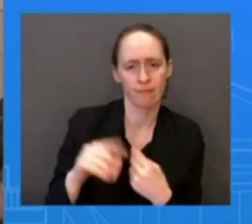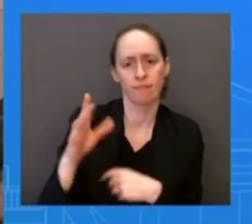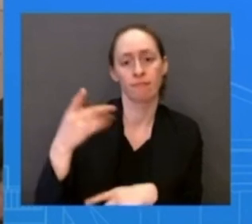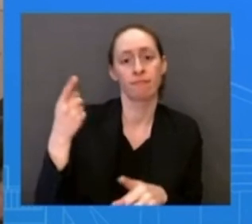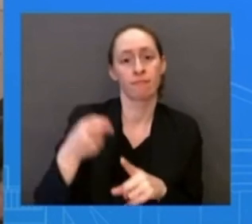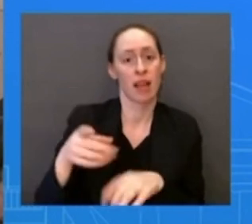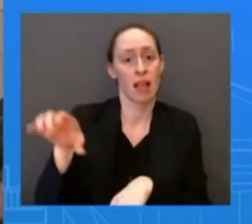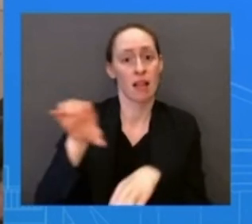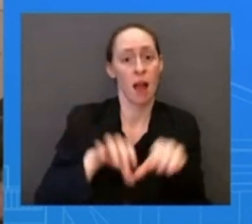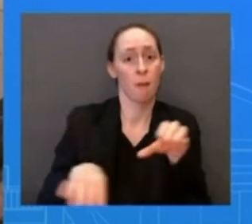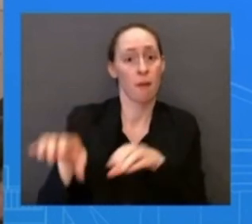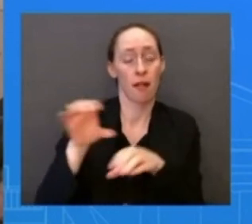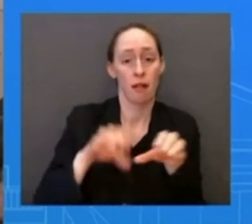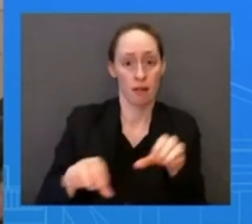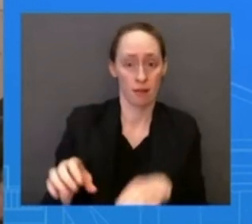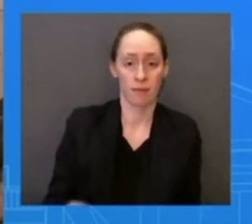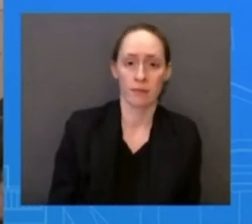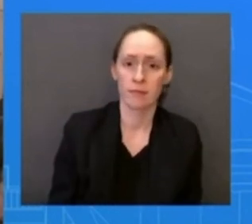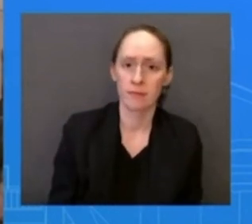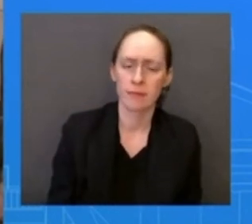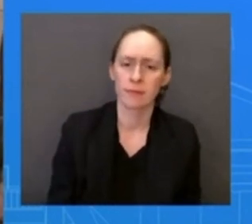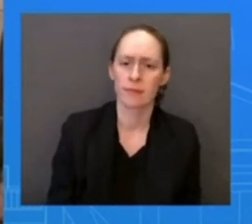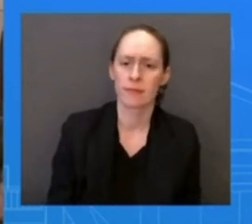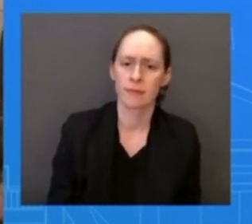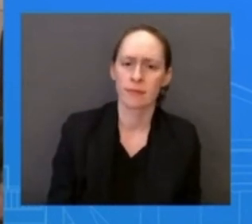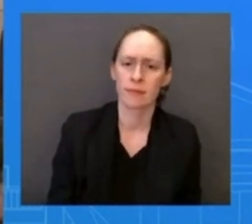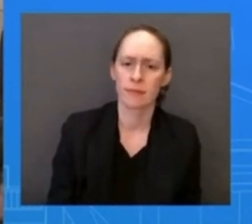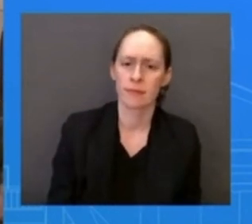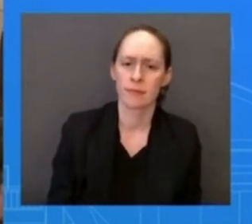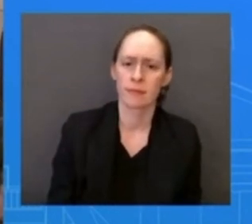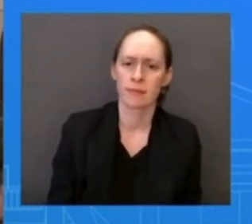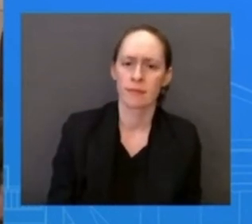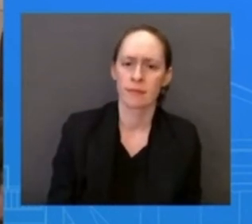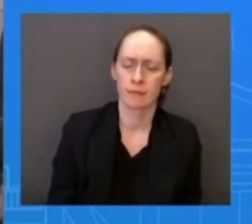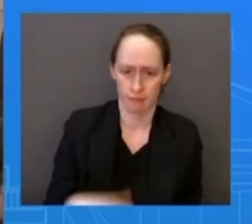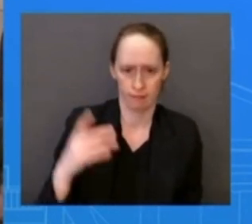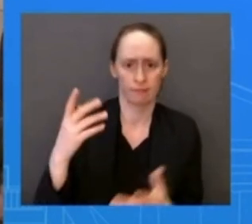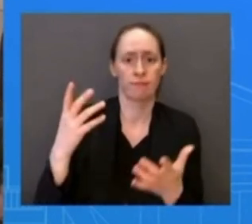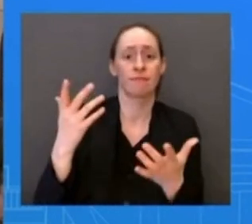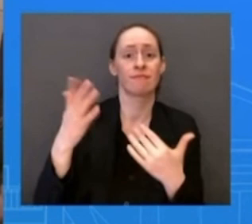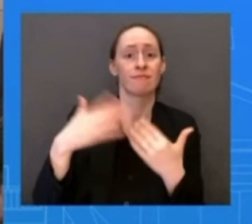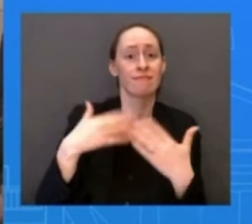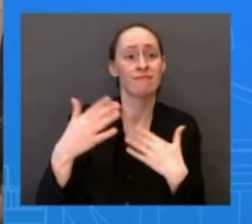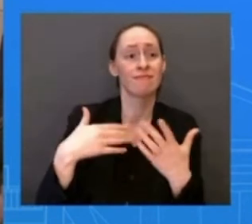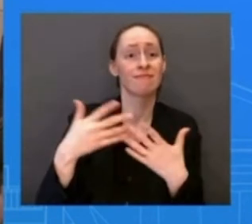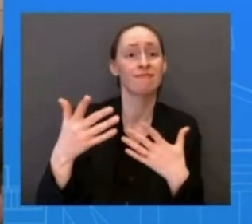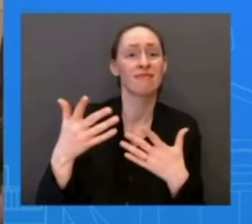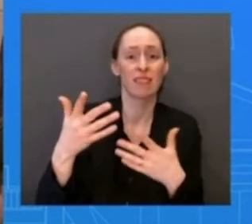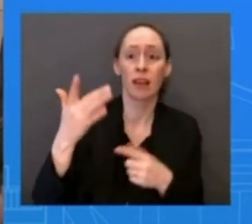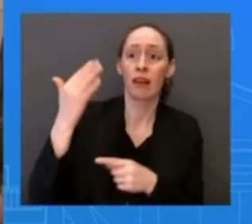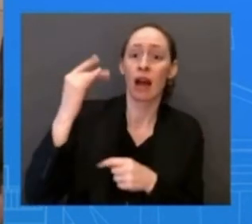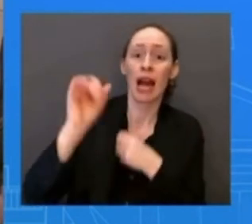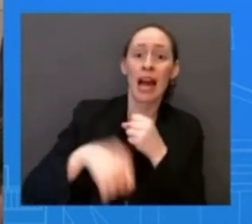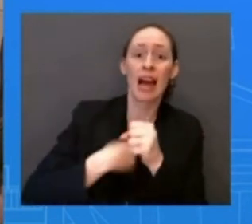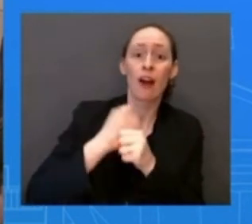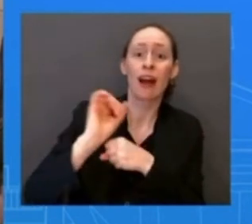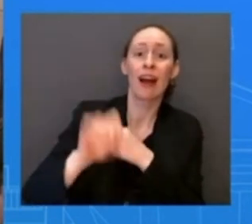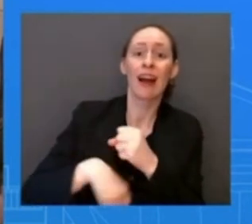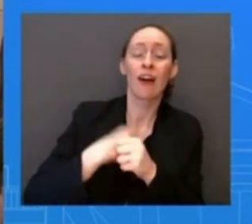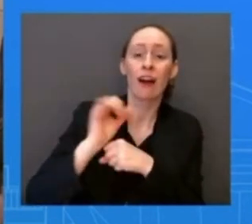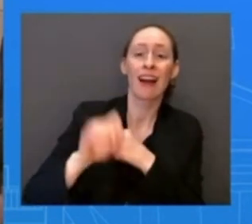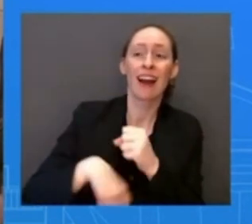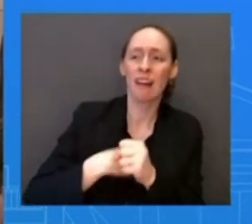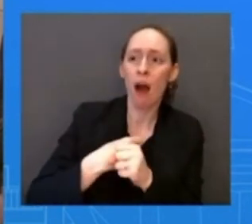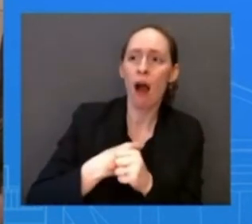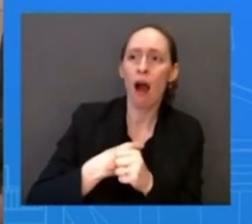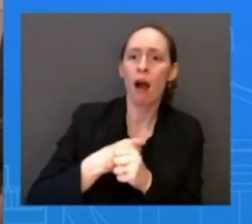years later. Will the federal government be there that long, as long as it takes, as you say, just